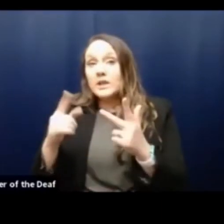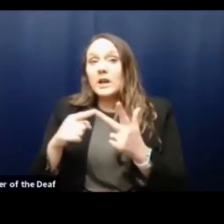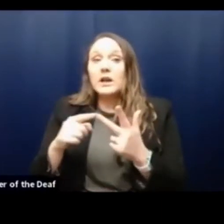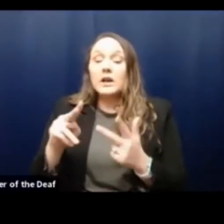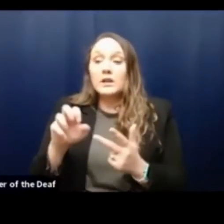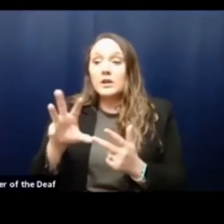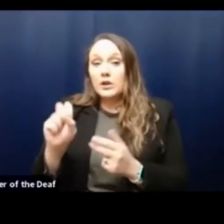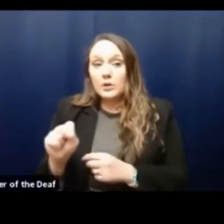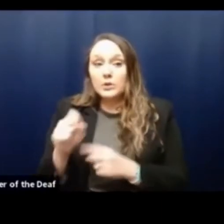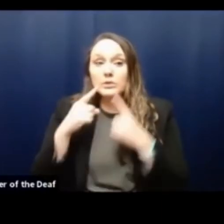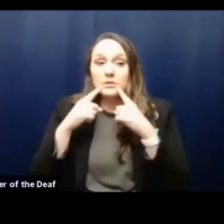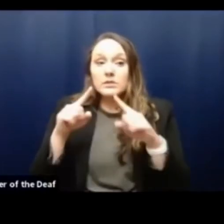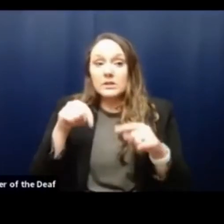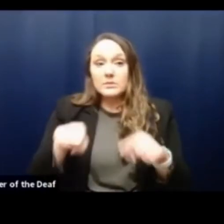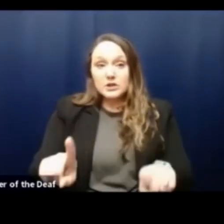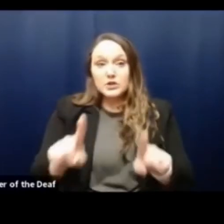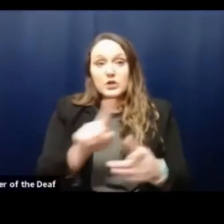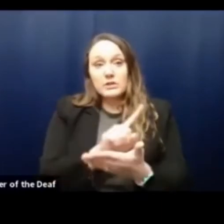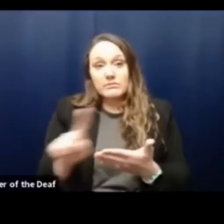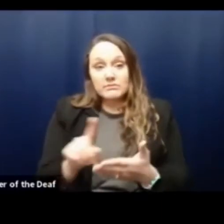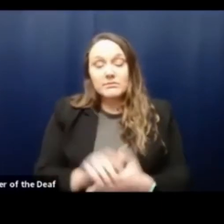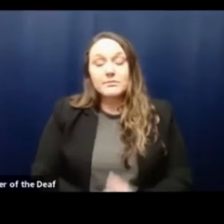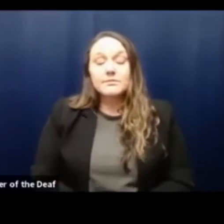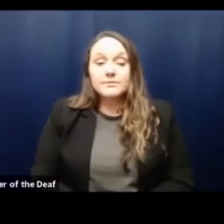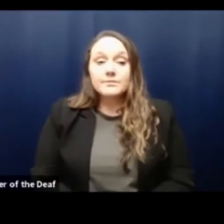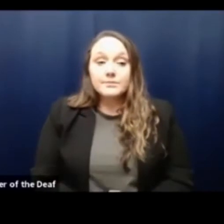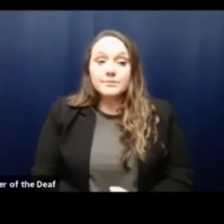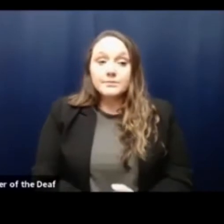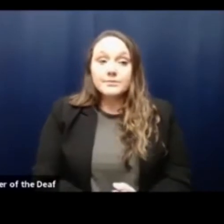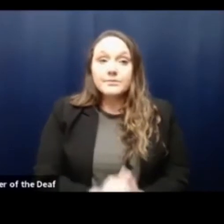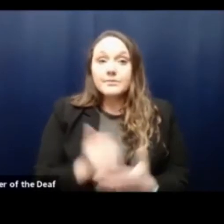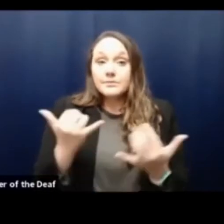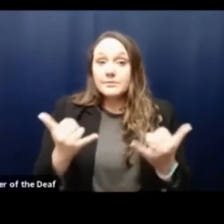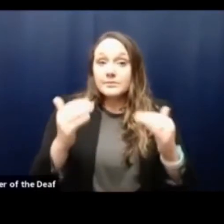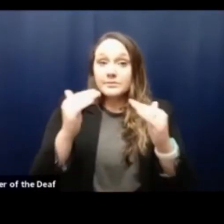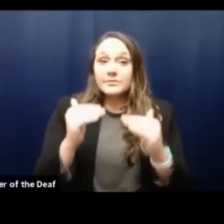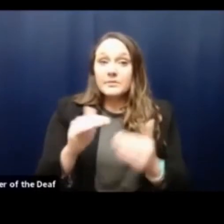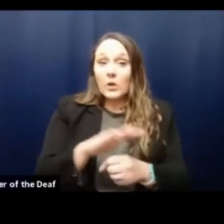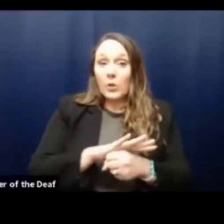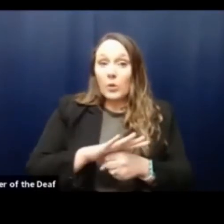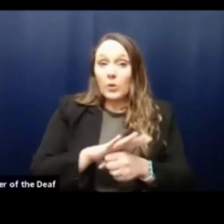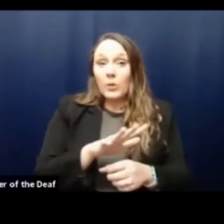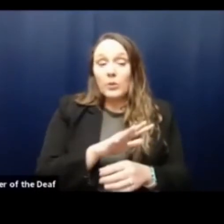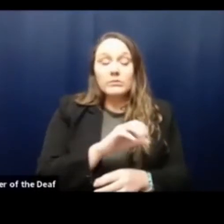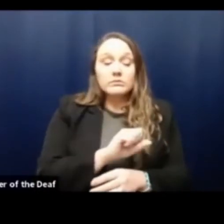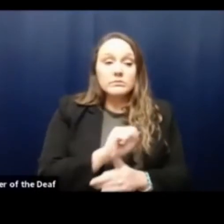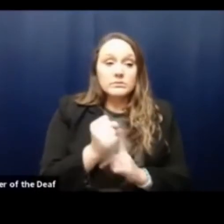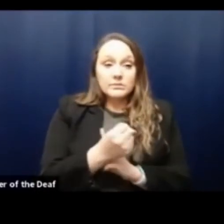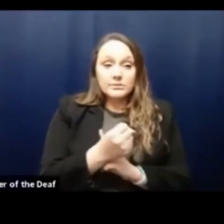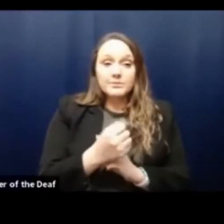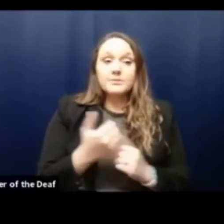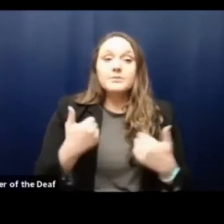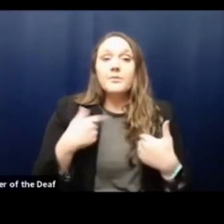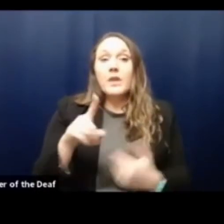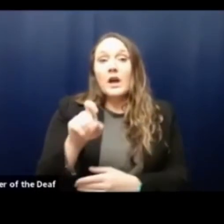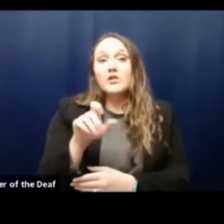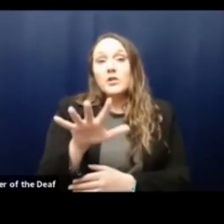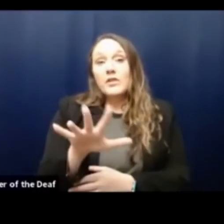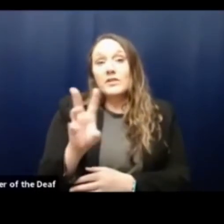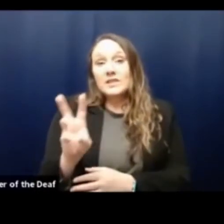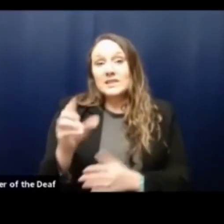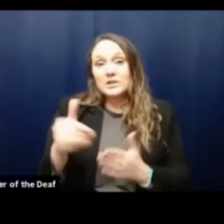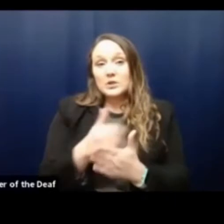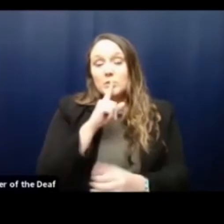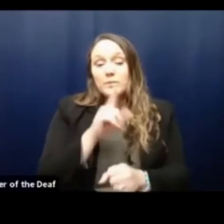during our meeting briefings. Now move on to the local situation. We have 156